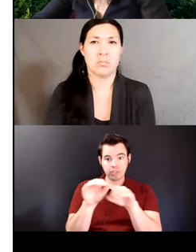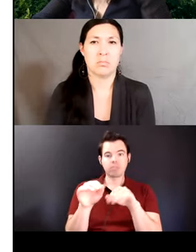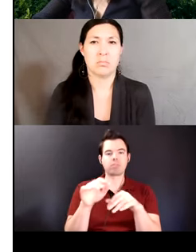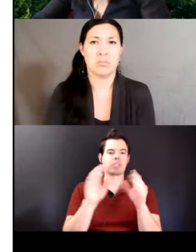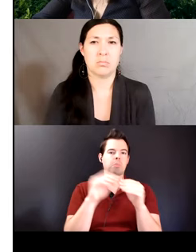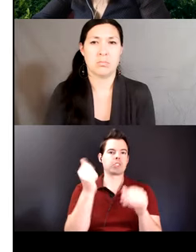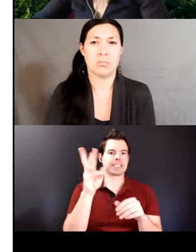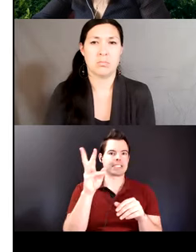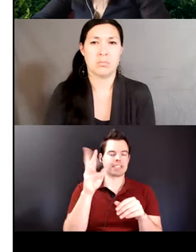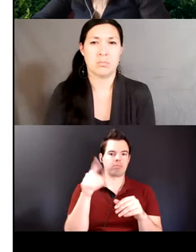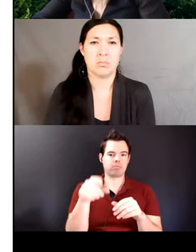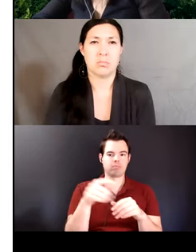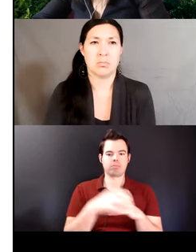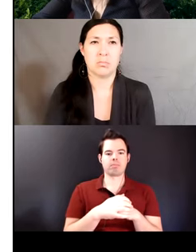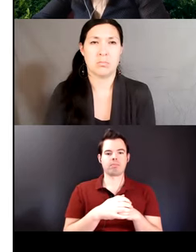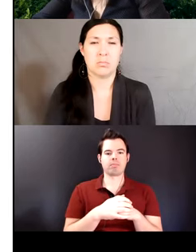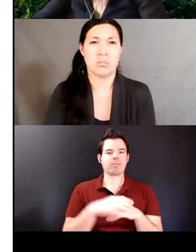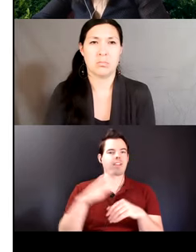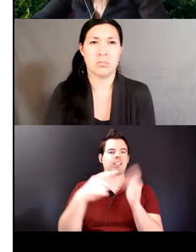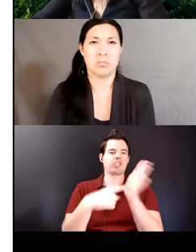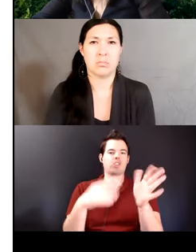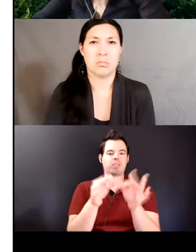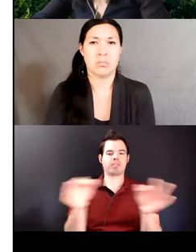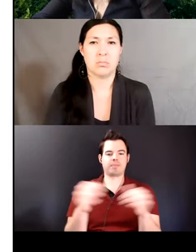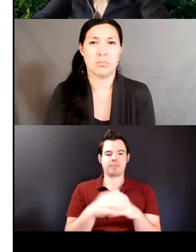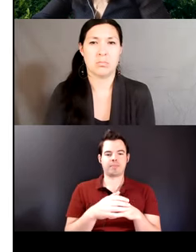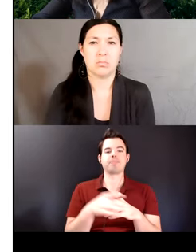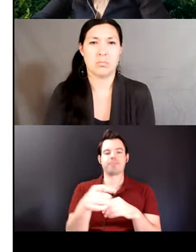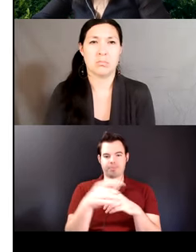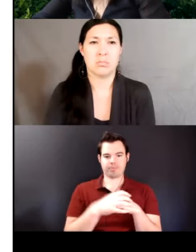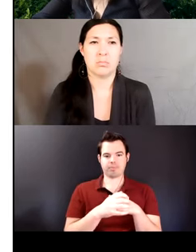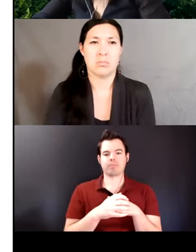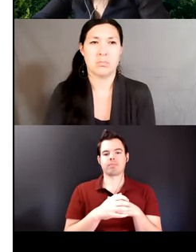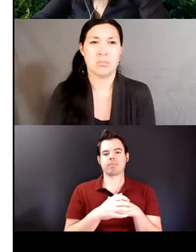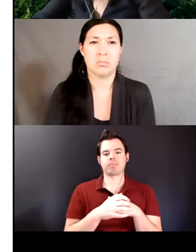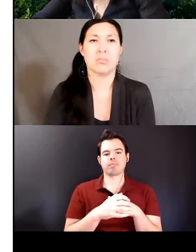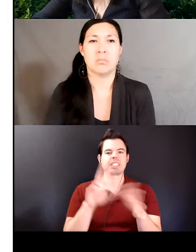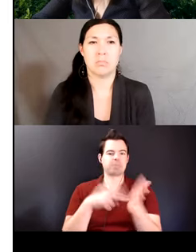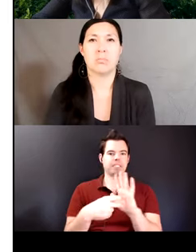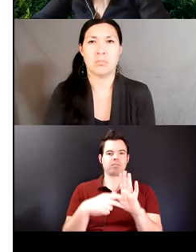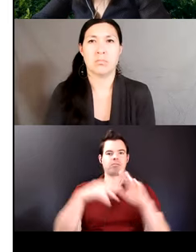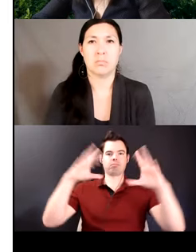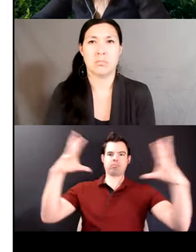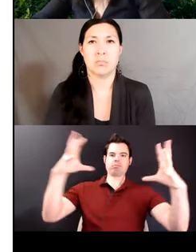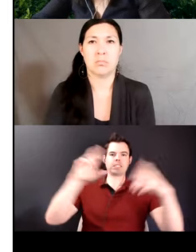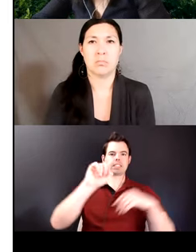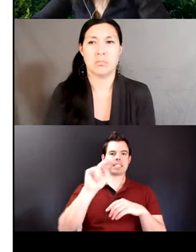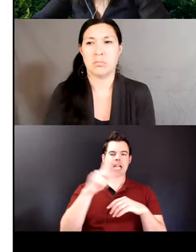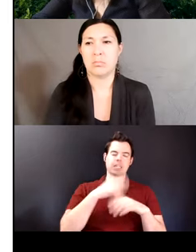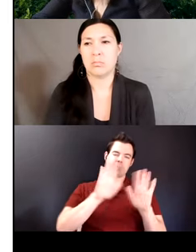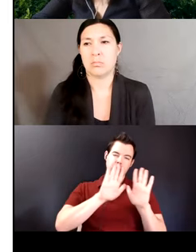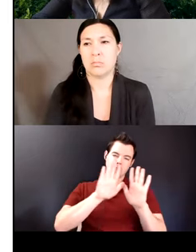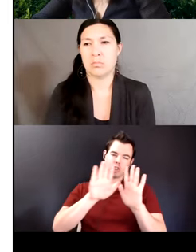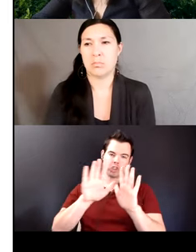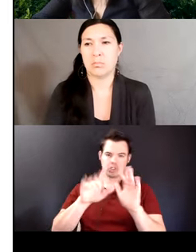erasmus erasmus pushed the tongue until erasmus house